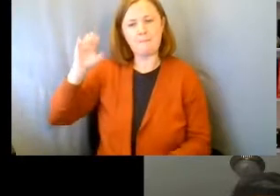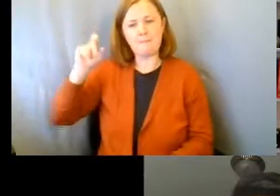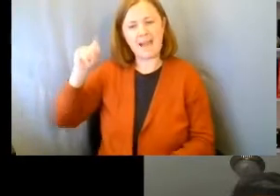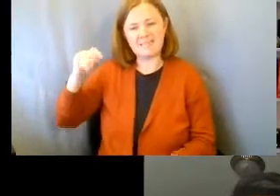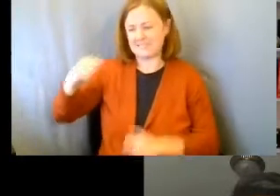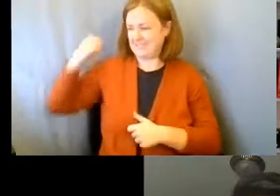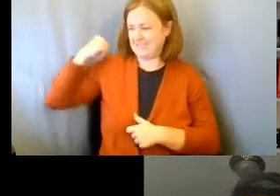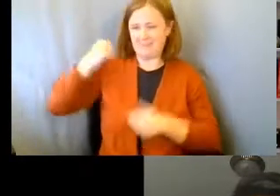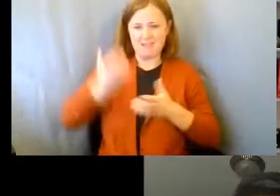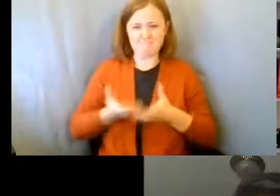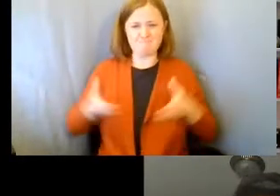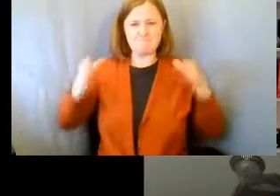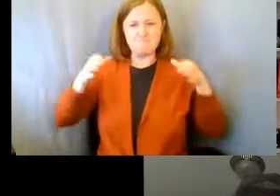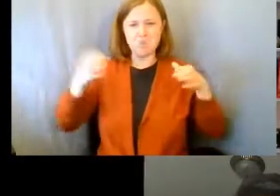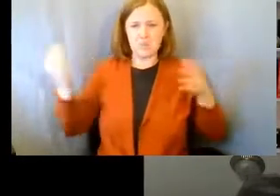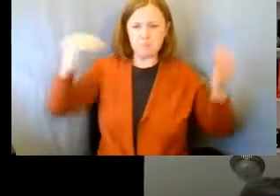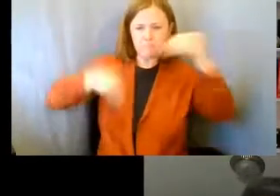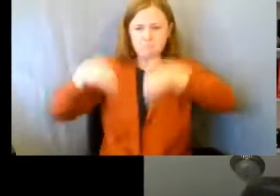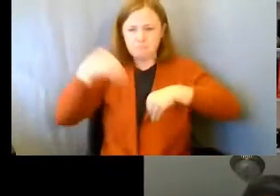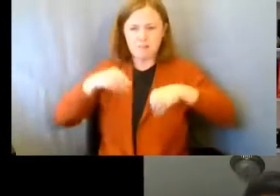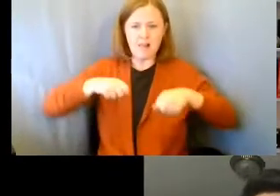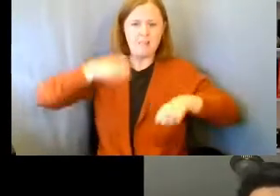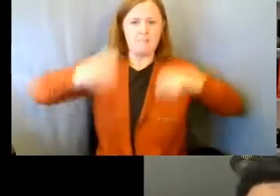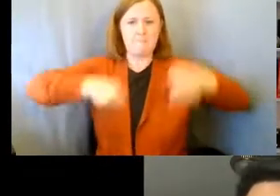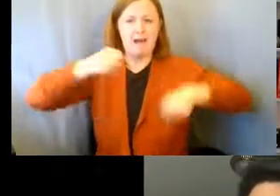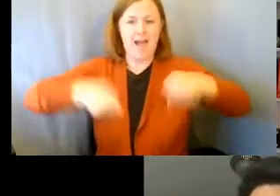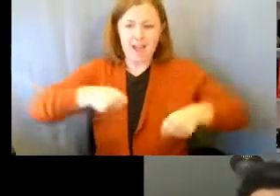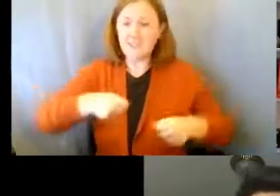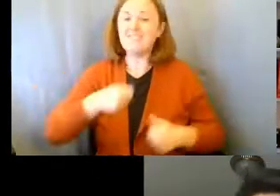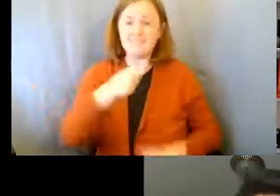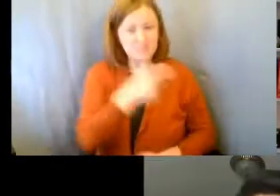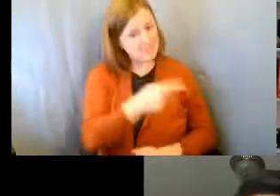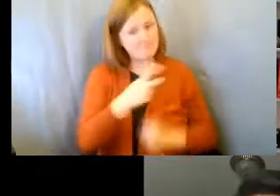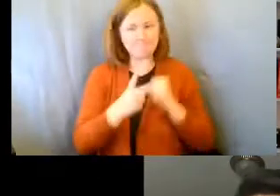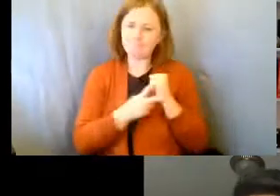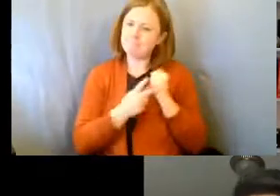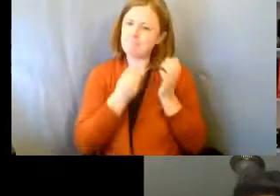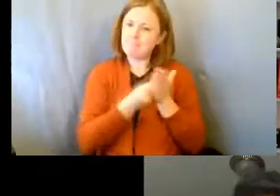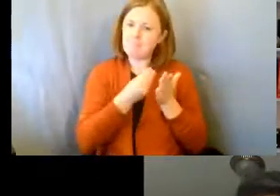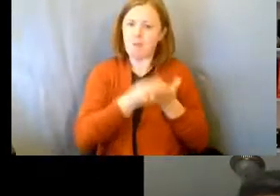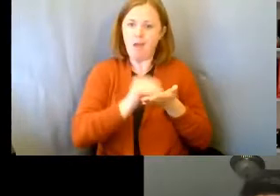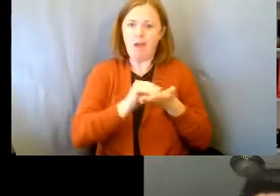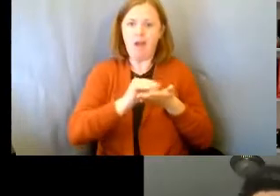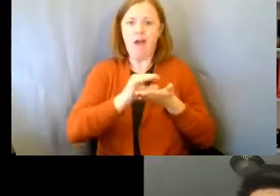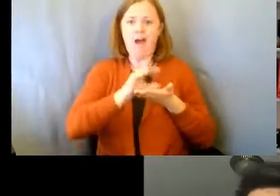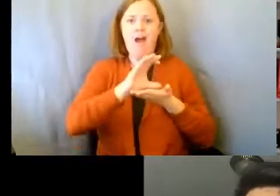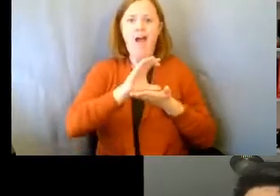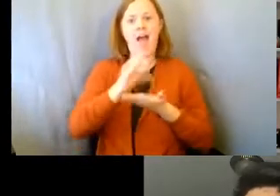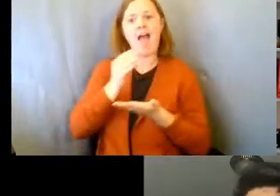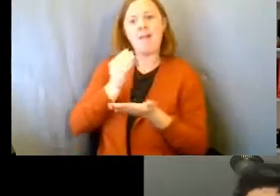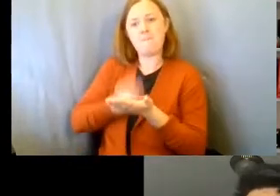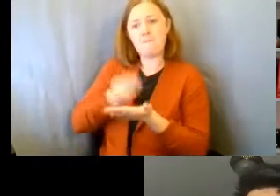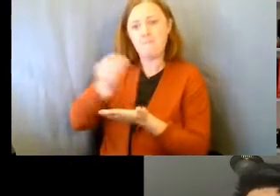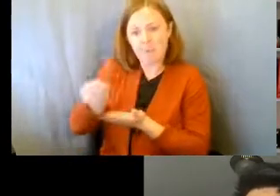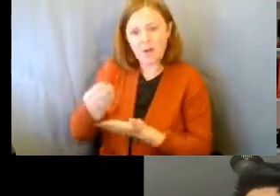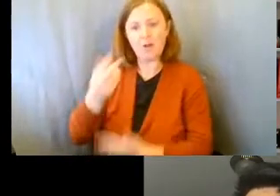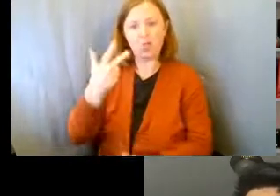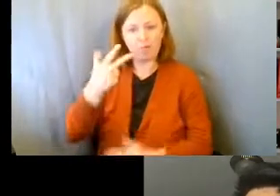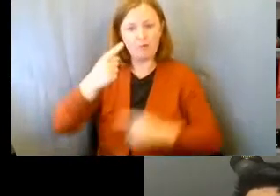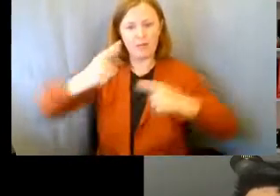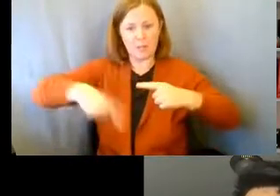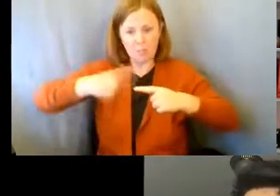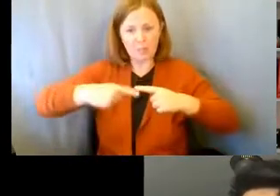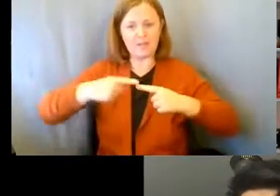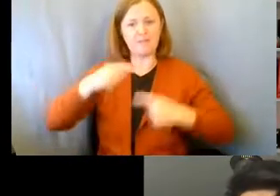stuff back and forth. And so he saved his money and he bought himself a three-wheel bicycle.